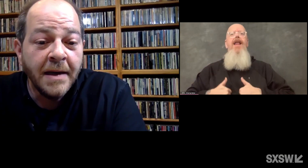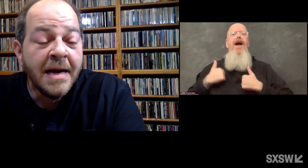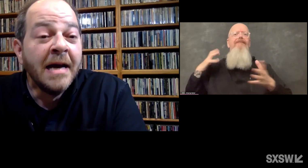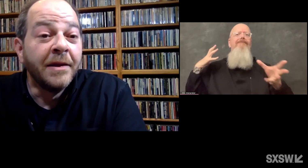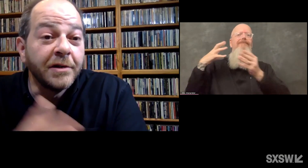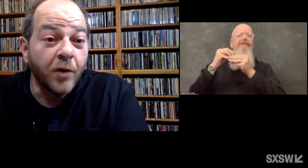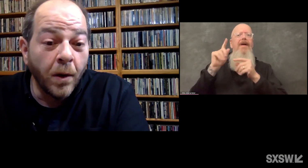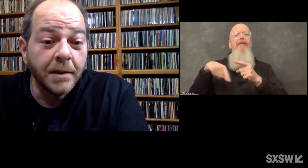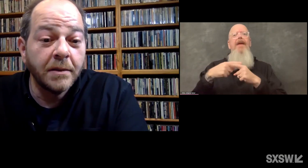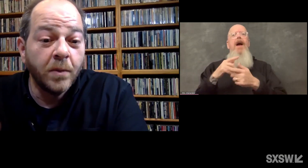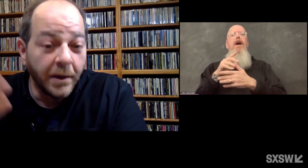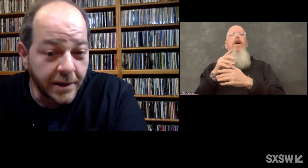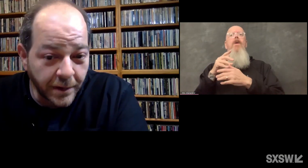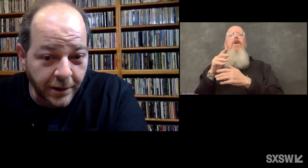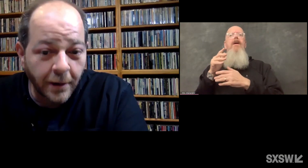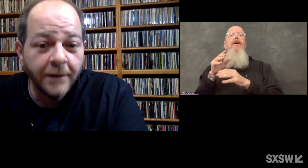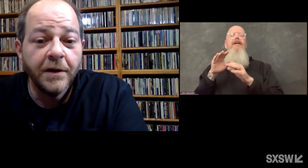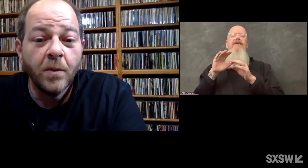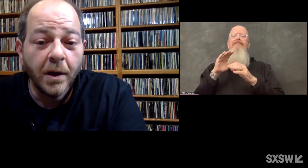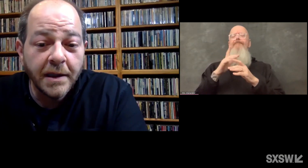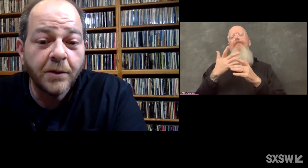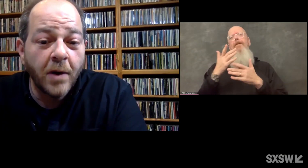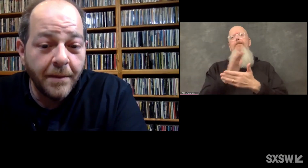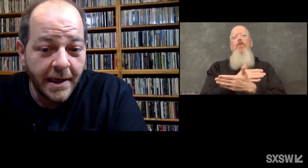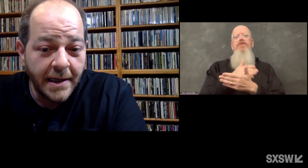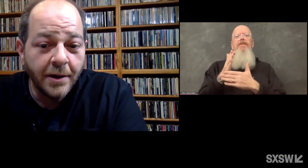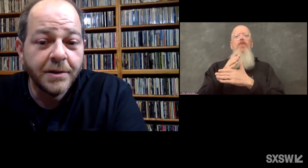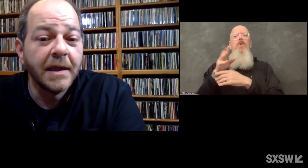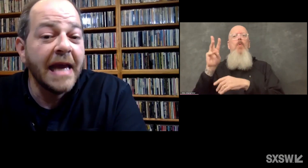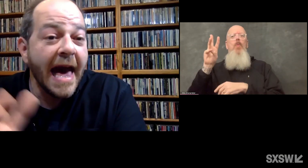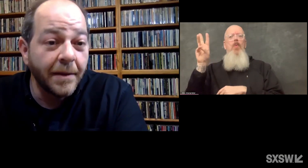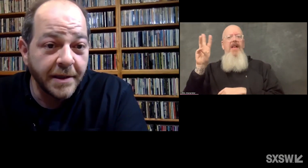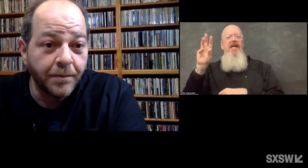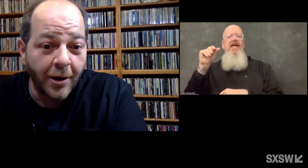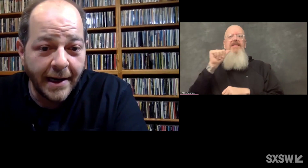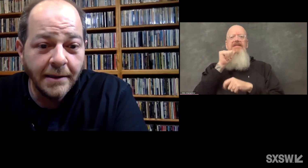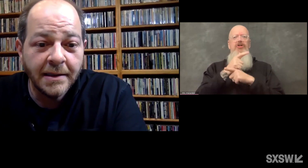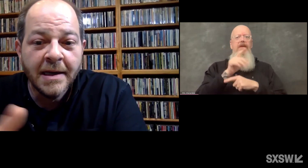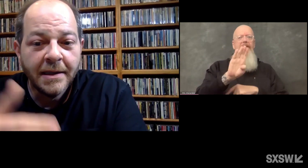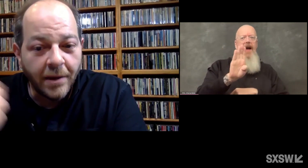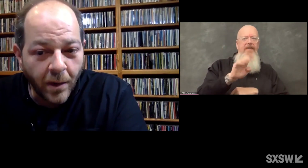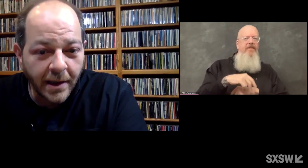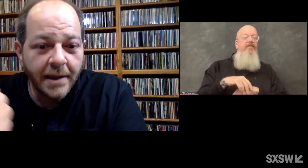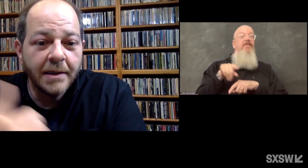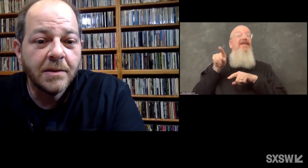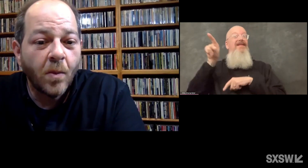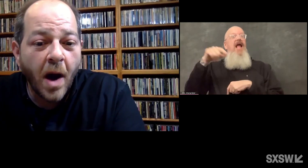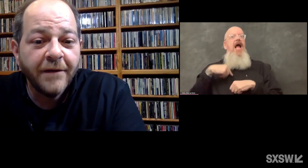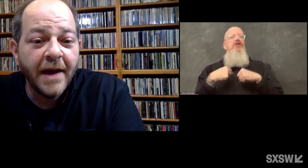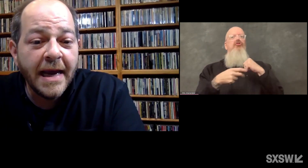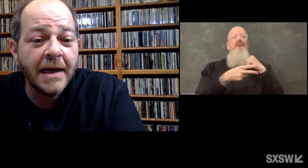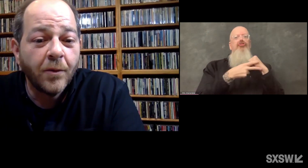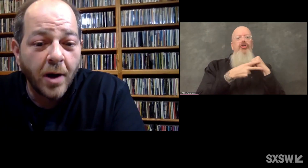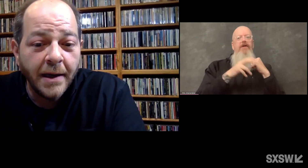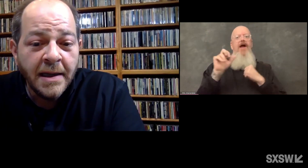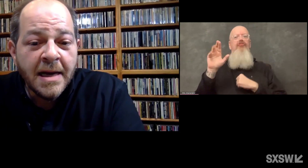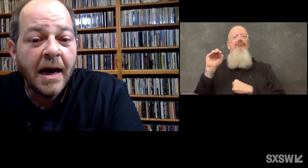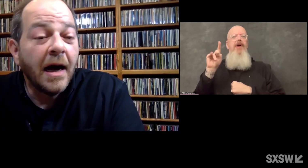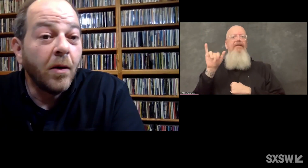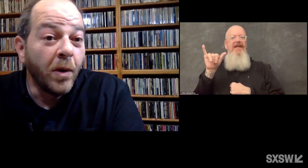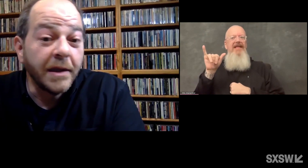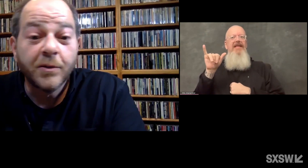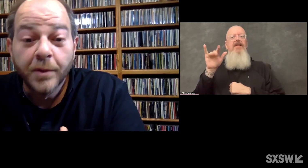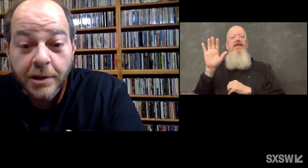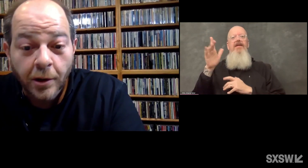Bobby. There's, of course, Willie's Reserve and Willie's Remedy. Those are the cannabis brands that Willie and his wife Annie run.